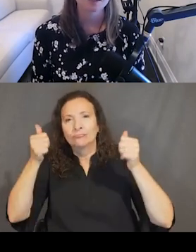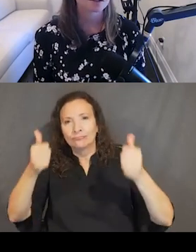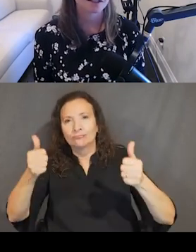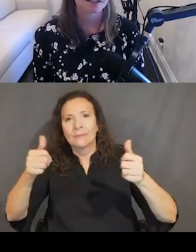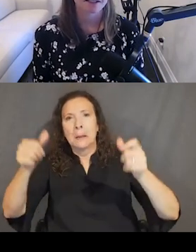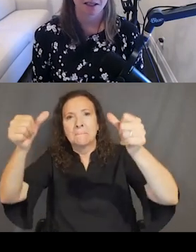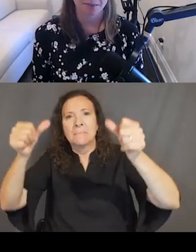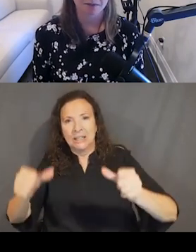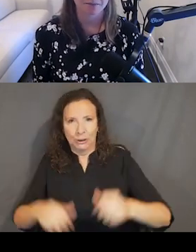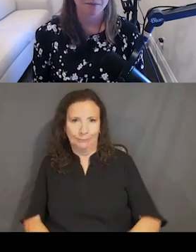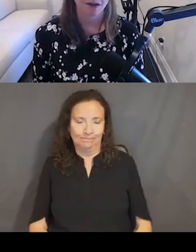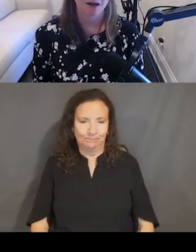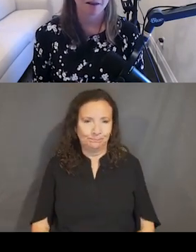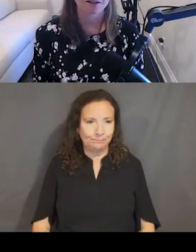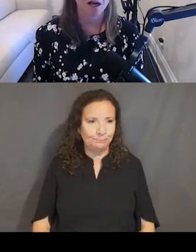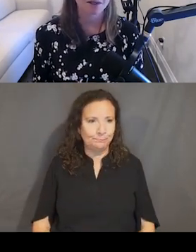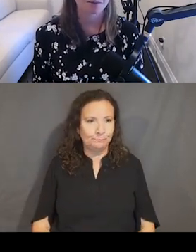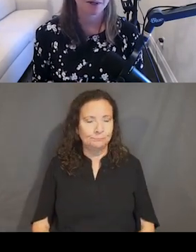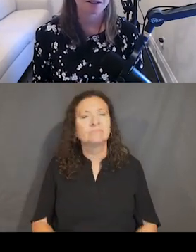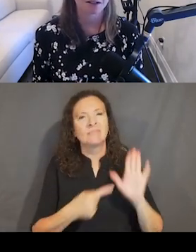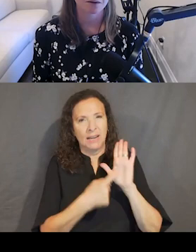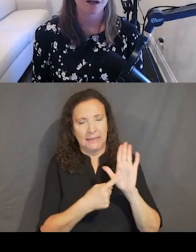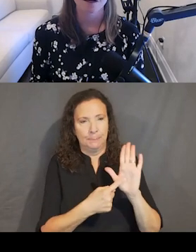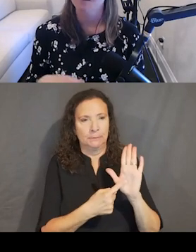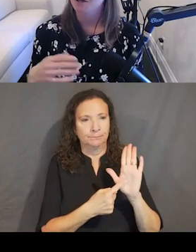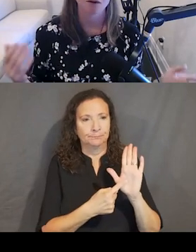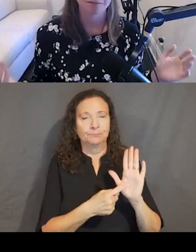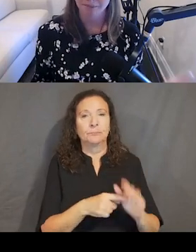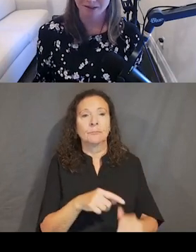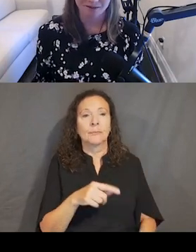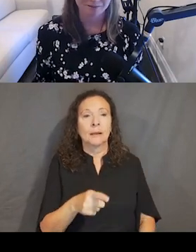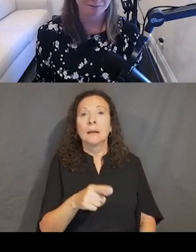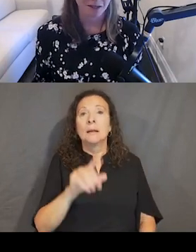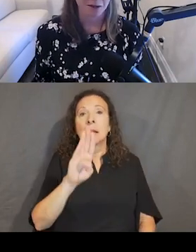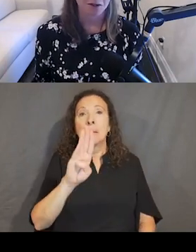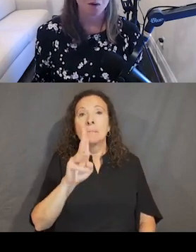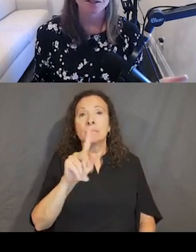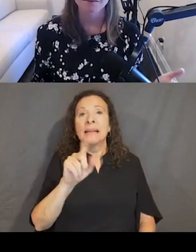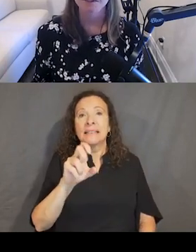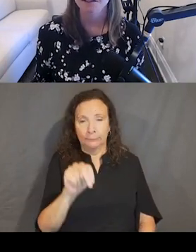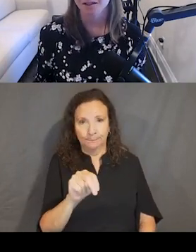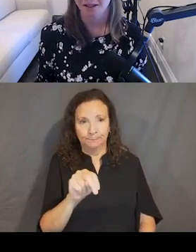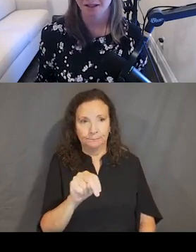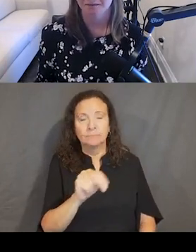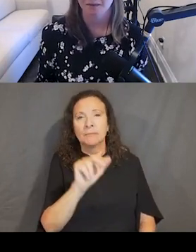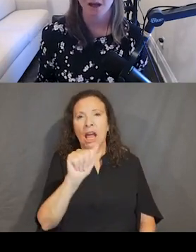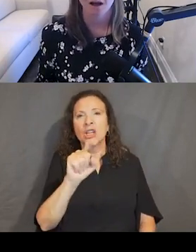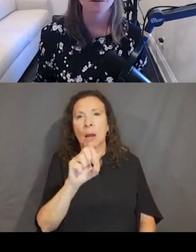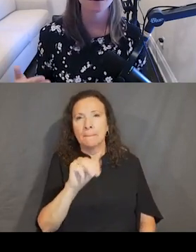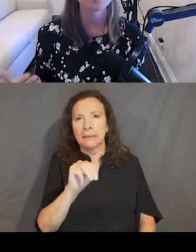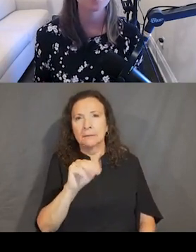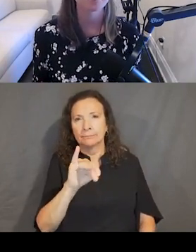So I'd like to look at an example. The atomic breakdown of a good old button. So our typical understanding.